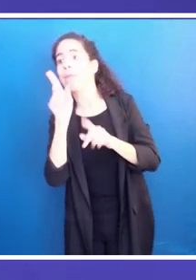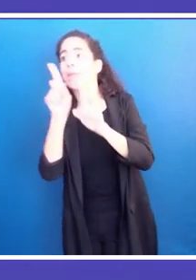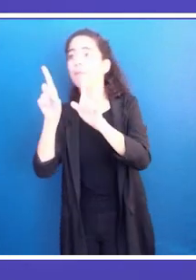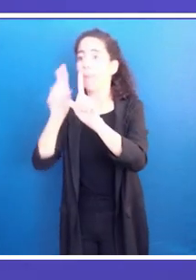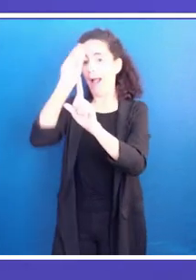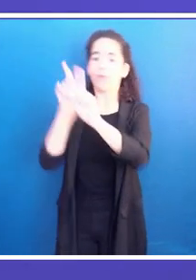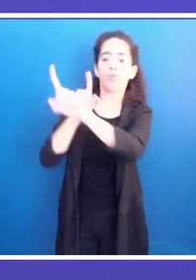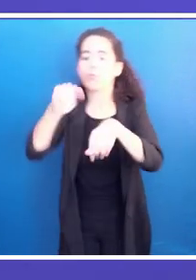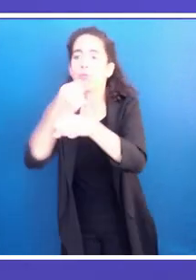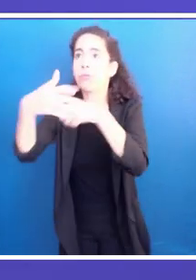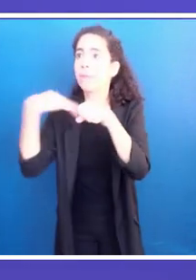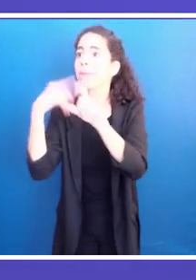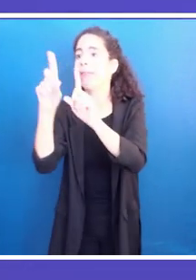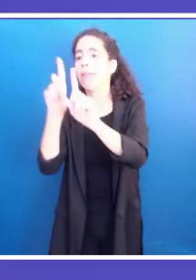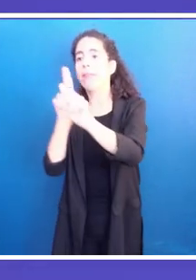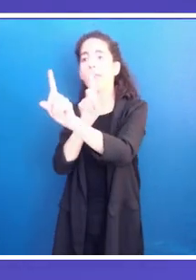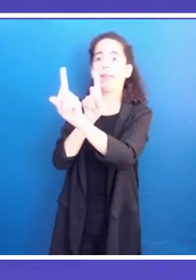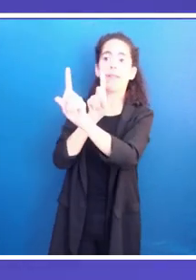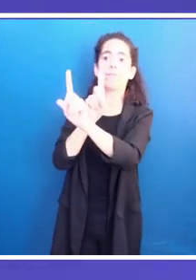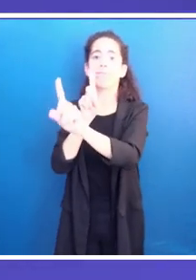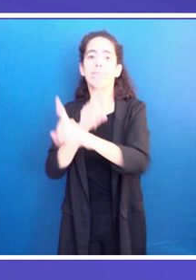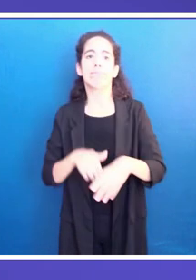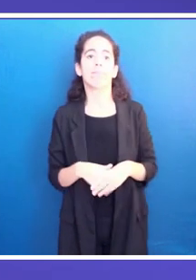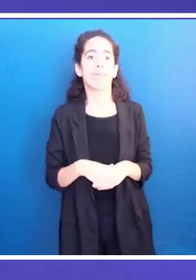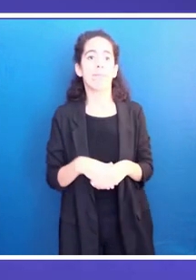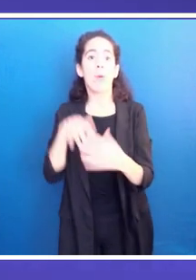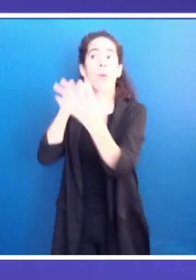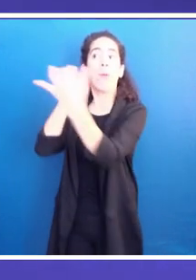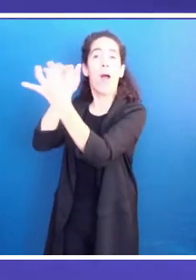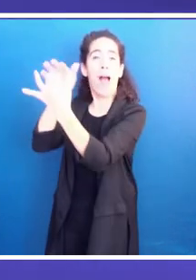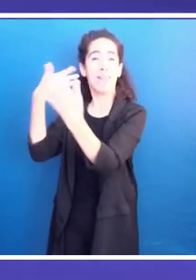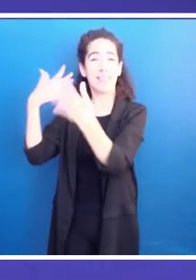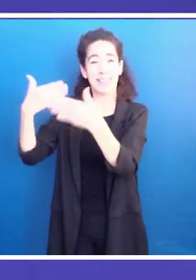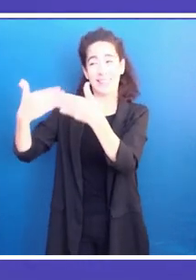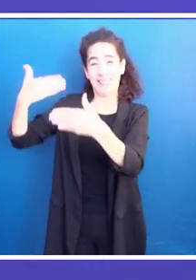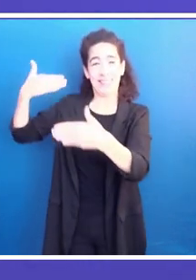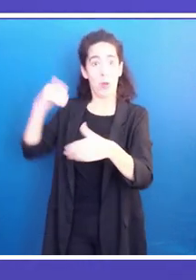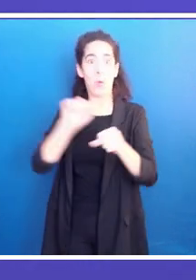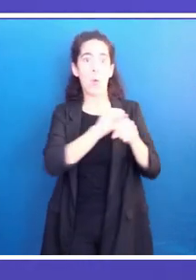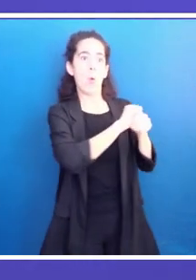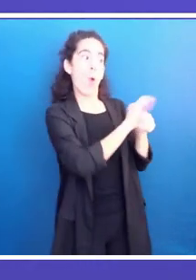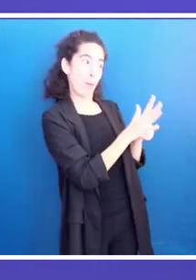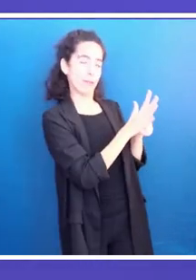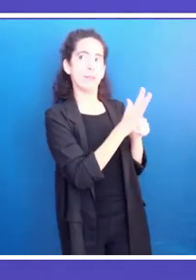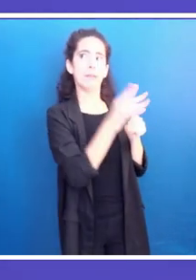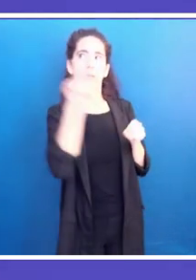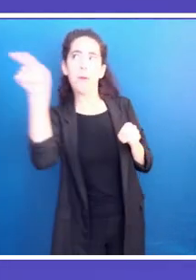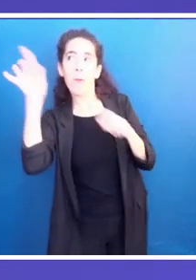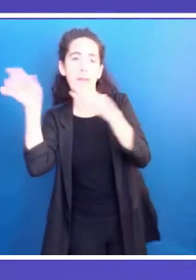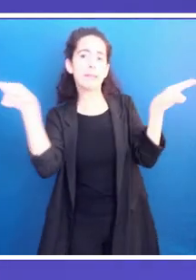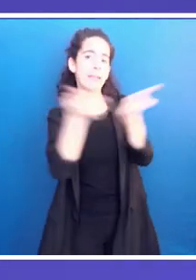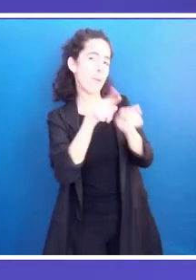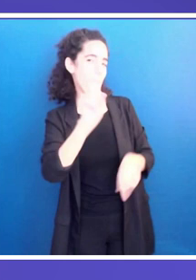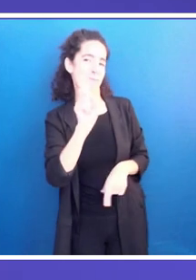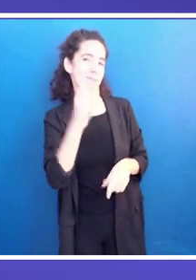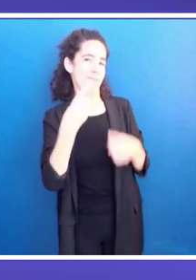women are essential stakeholders, and women are waging this war just like men are. So the